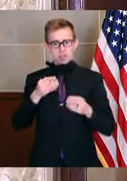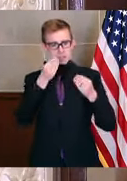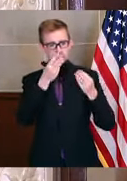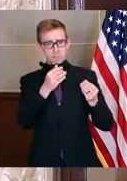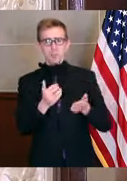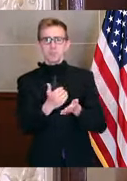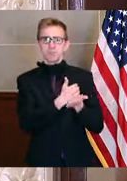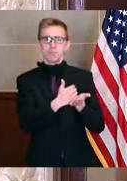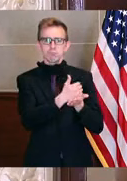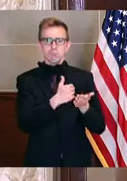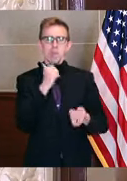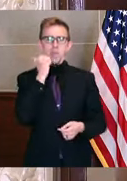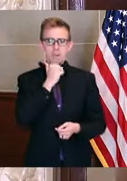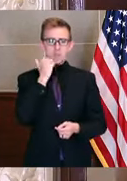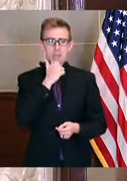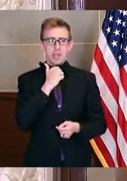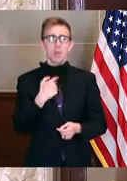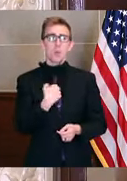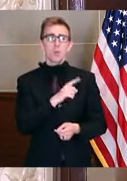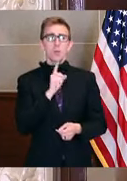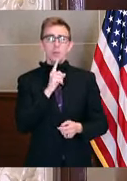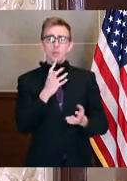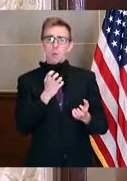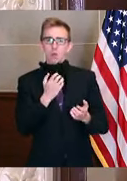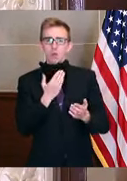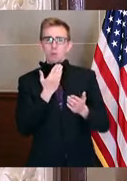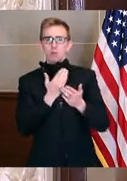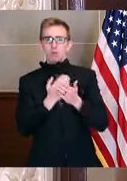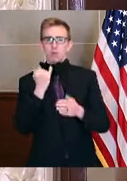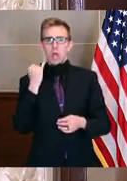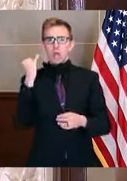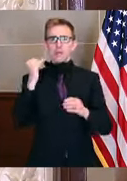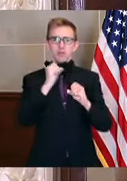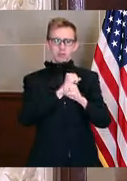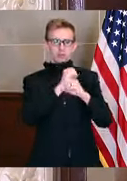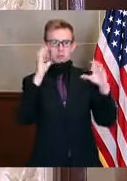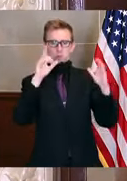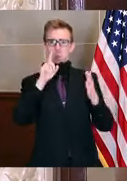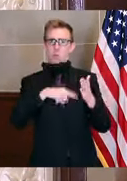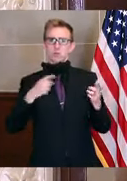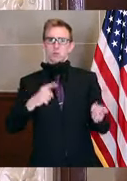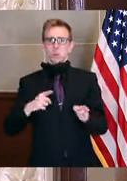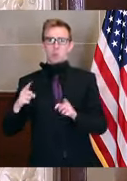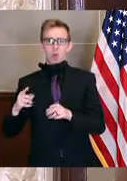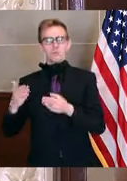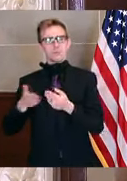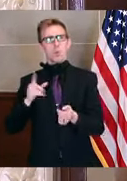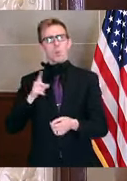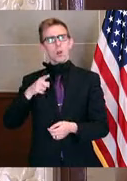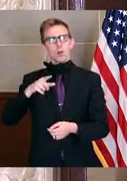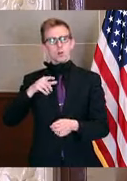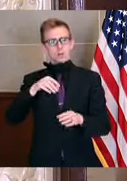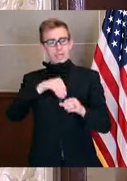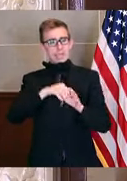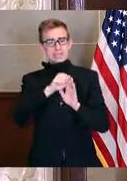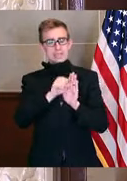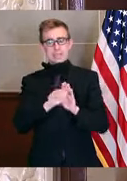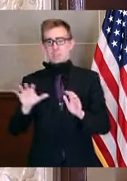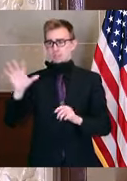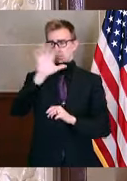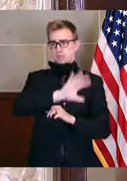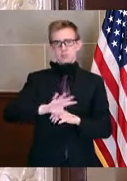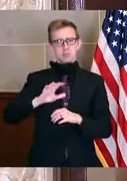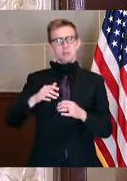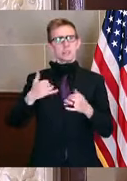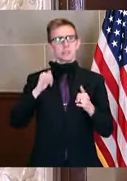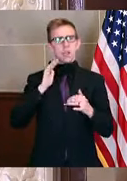every day. So we really can get a good view of what's going on wherever you're at in the state of Missouri and know how to deal with